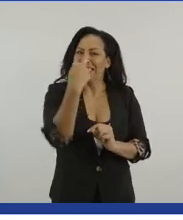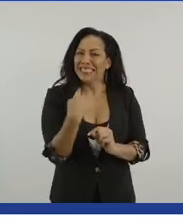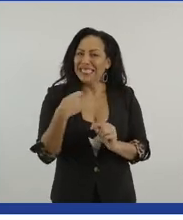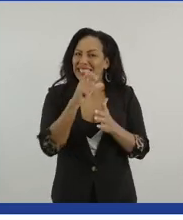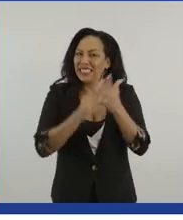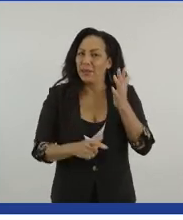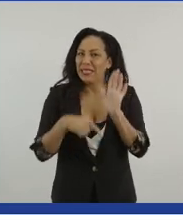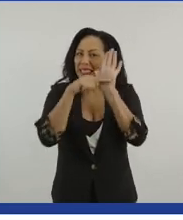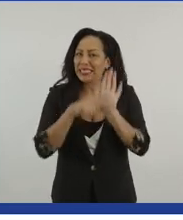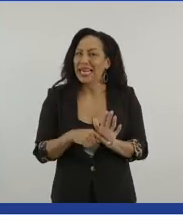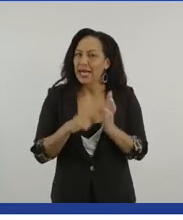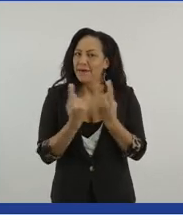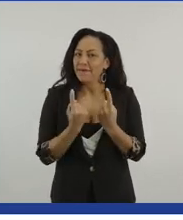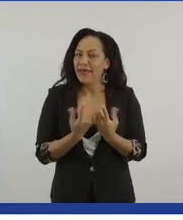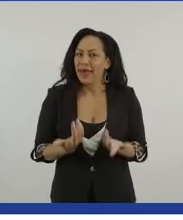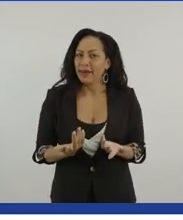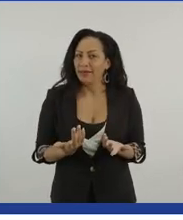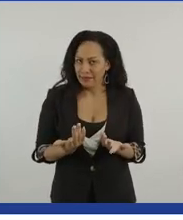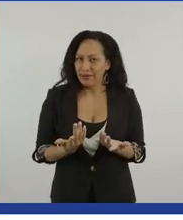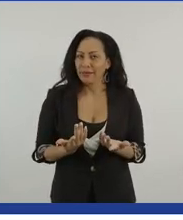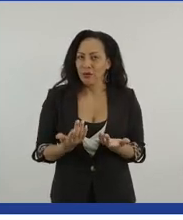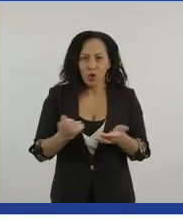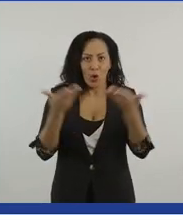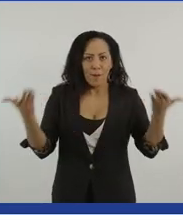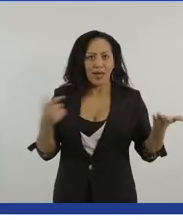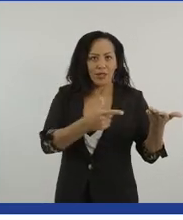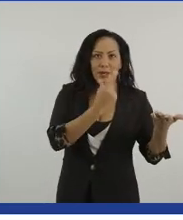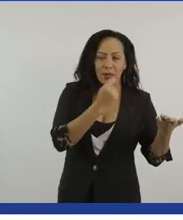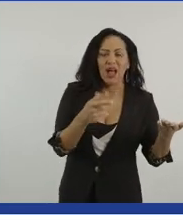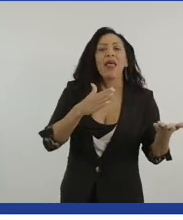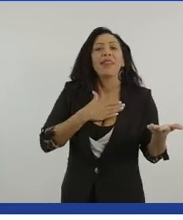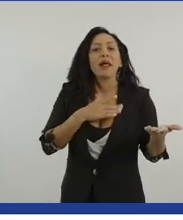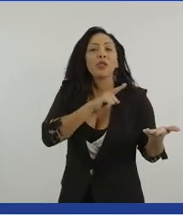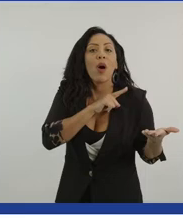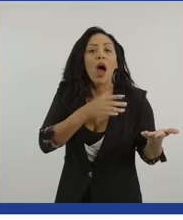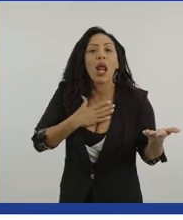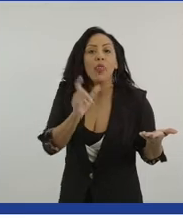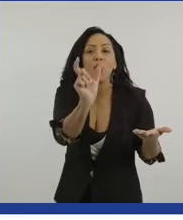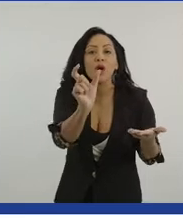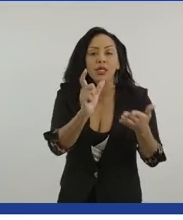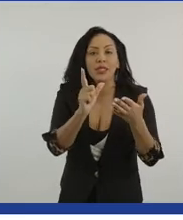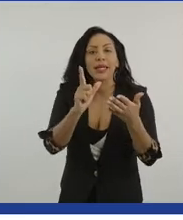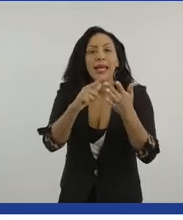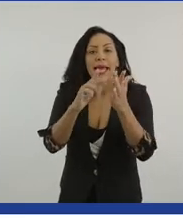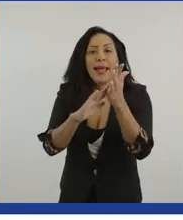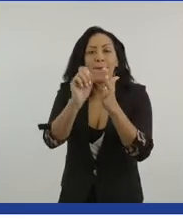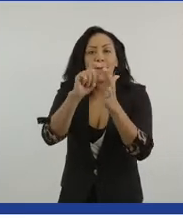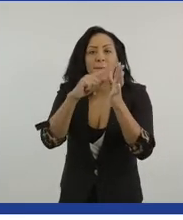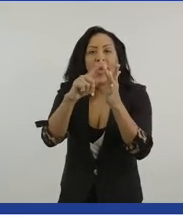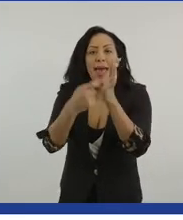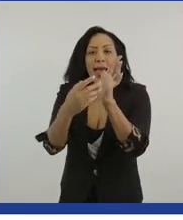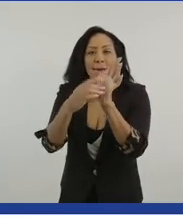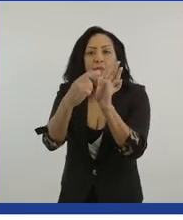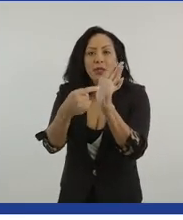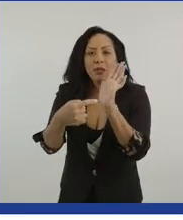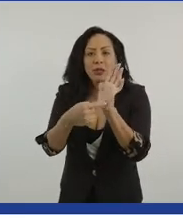connotation to knowability. That's why I prefer the word impairment. So, yeah, so first of all,